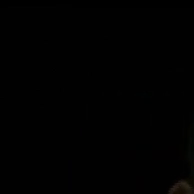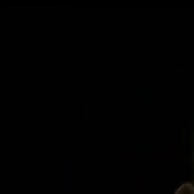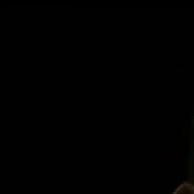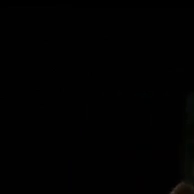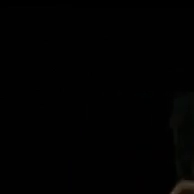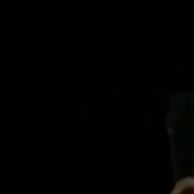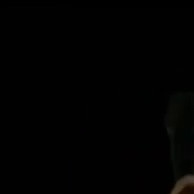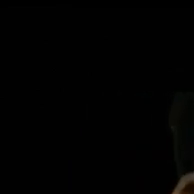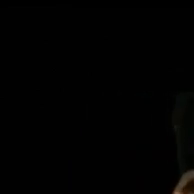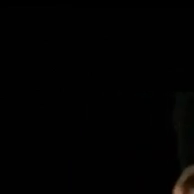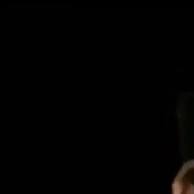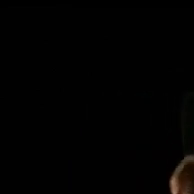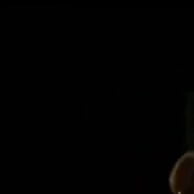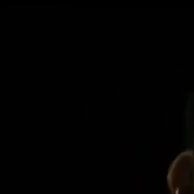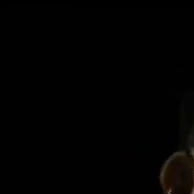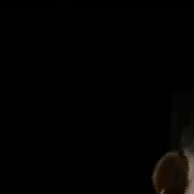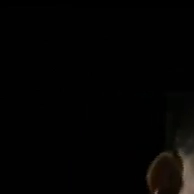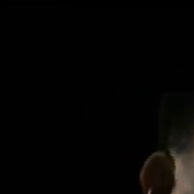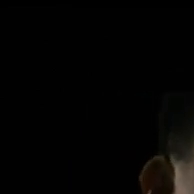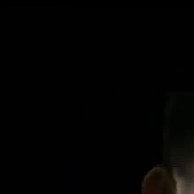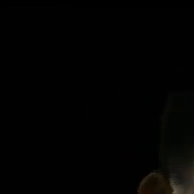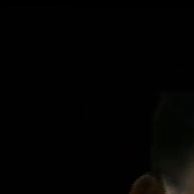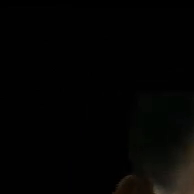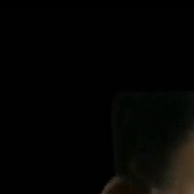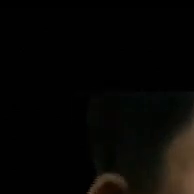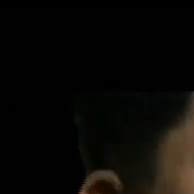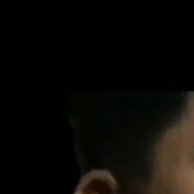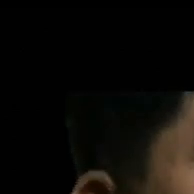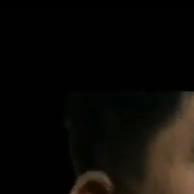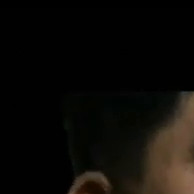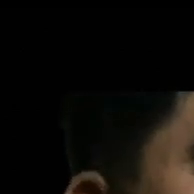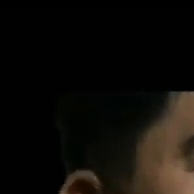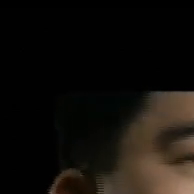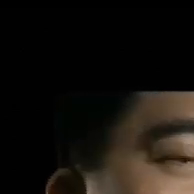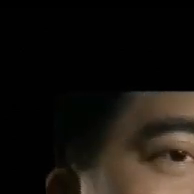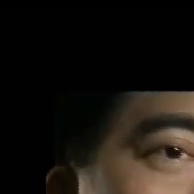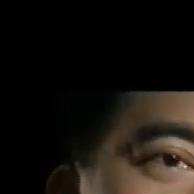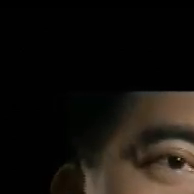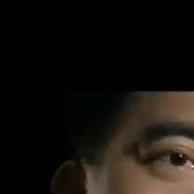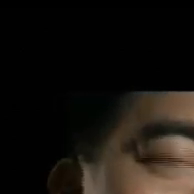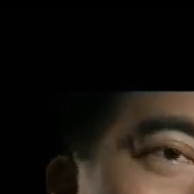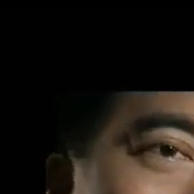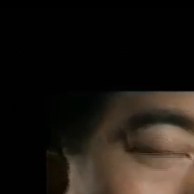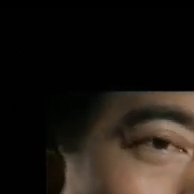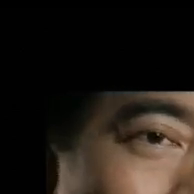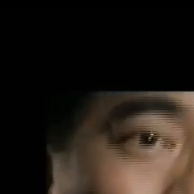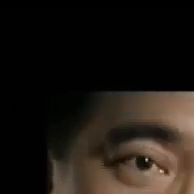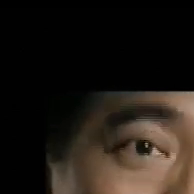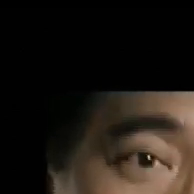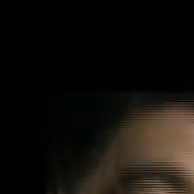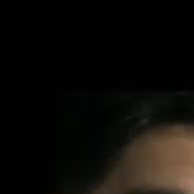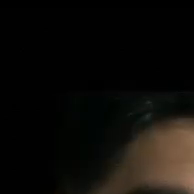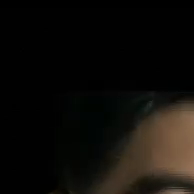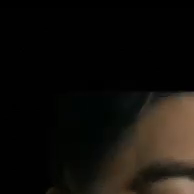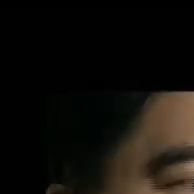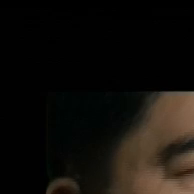achievements, to share what they have gone through in their life with the student and the graduate